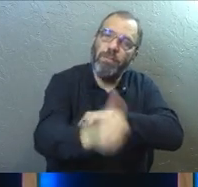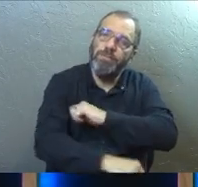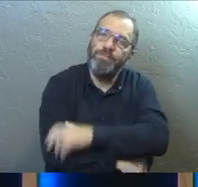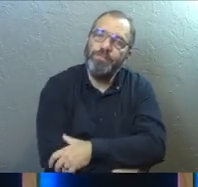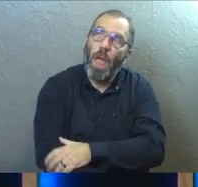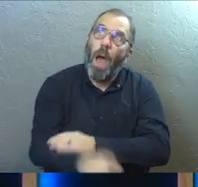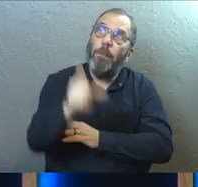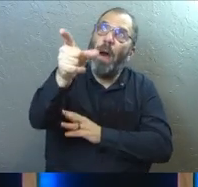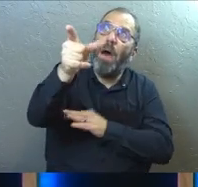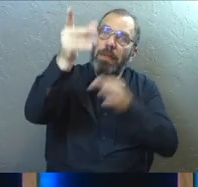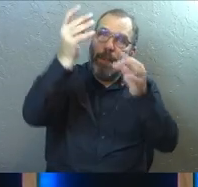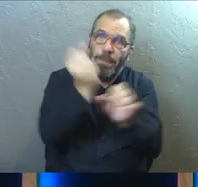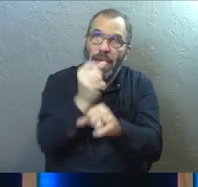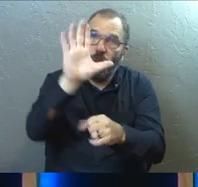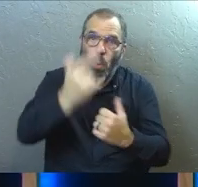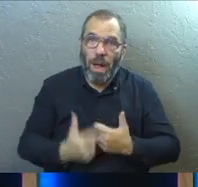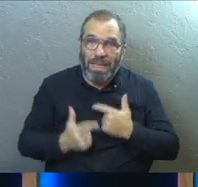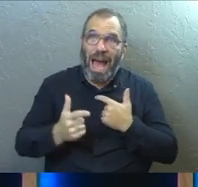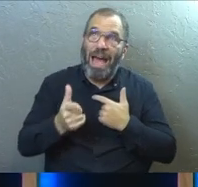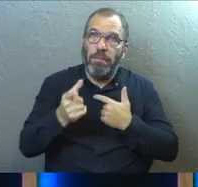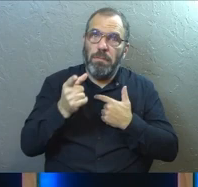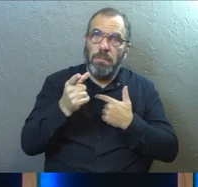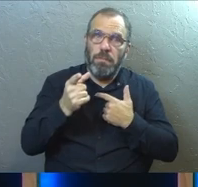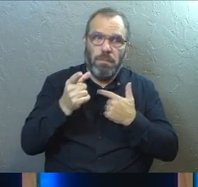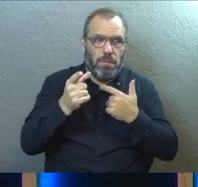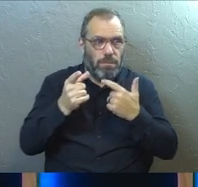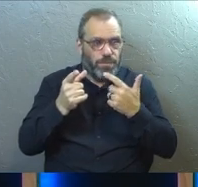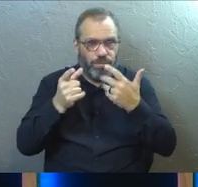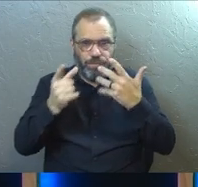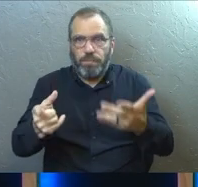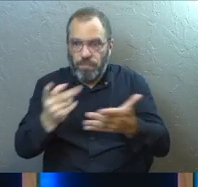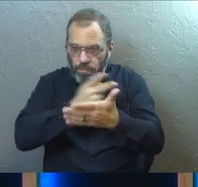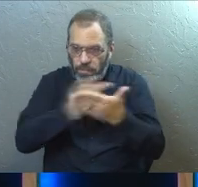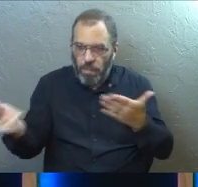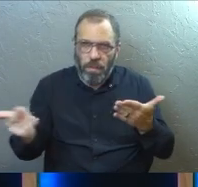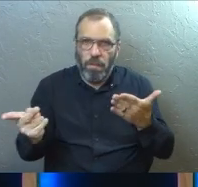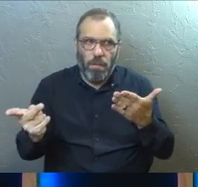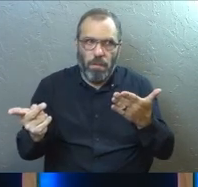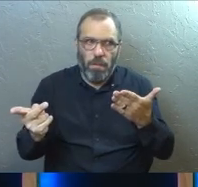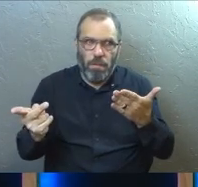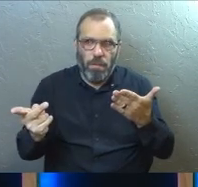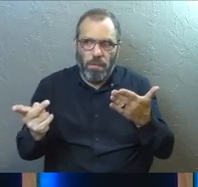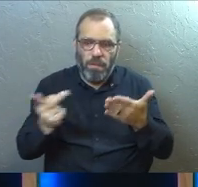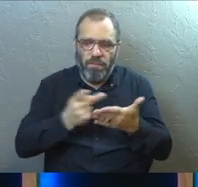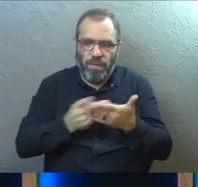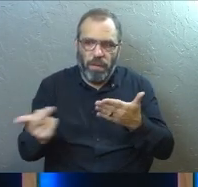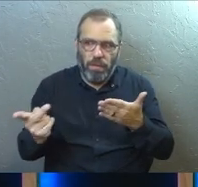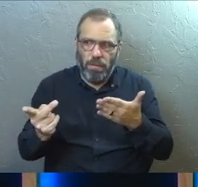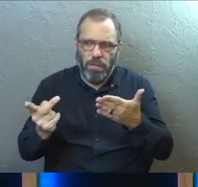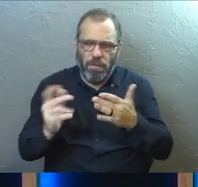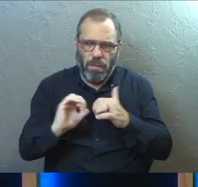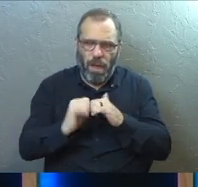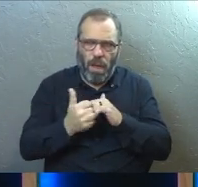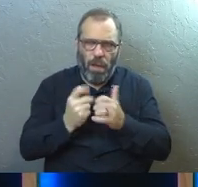But if God's the one who shaped your life up front and then you fail, well, how do we define failure now?